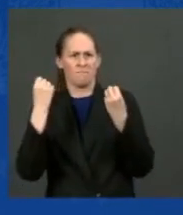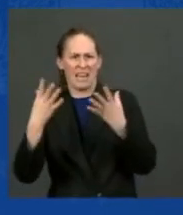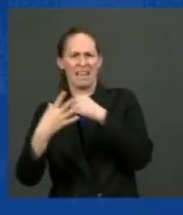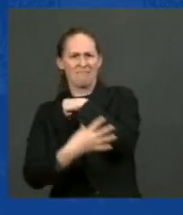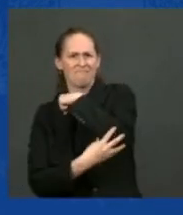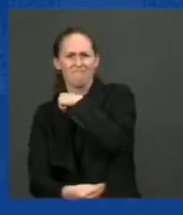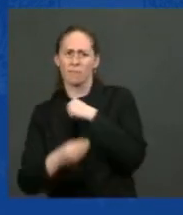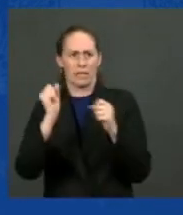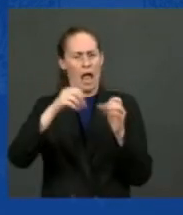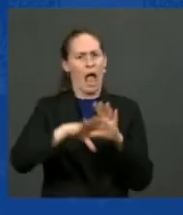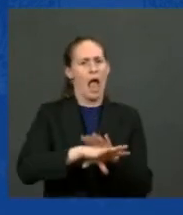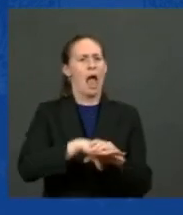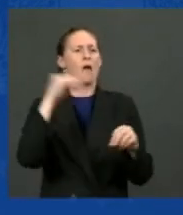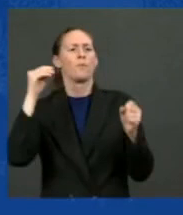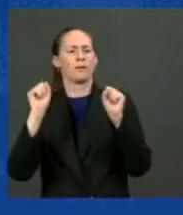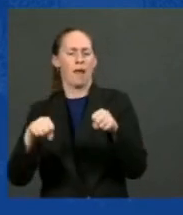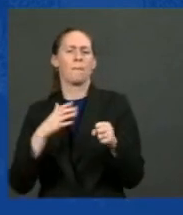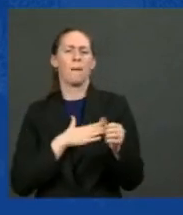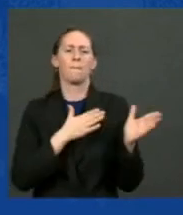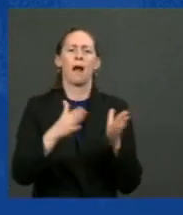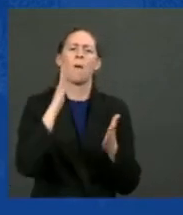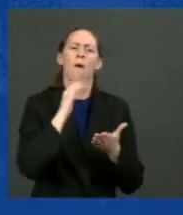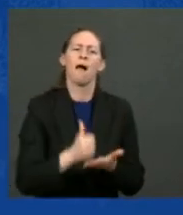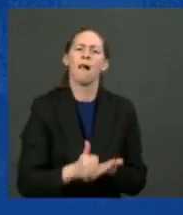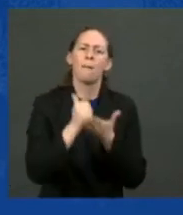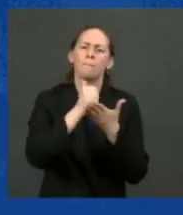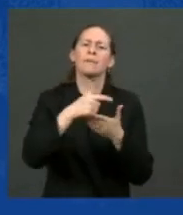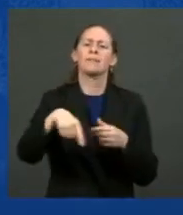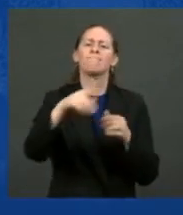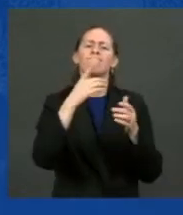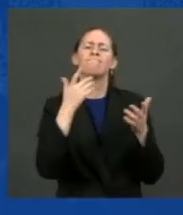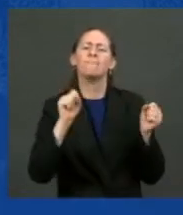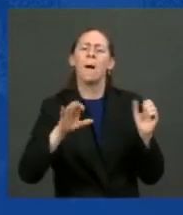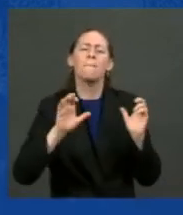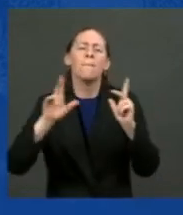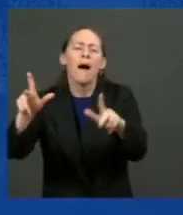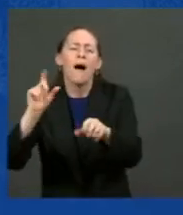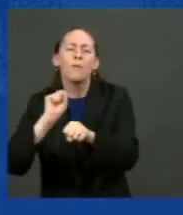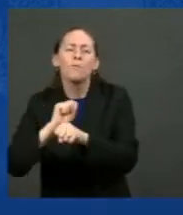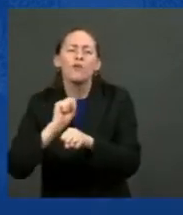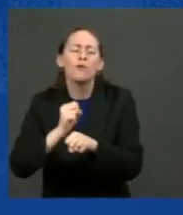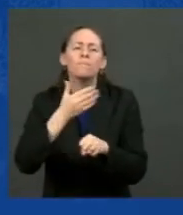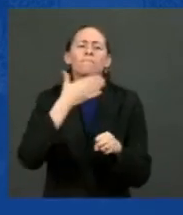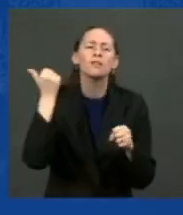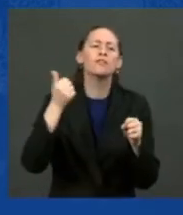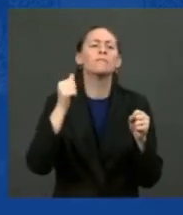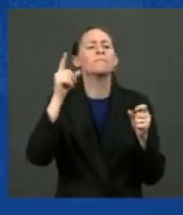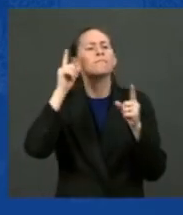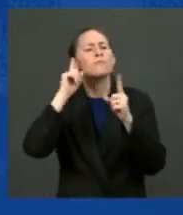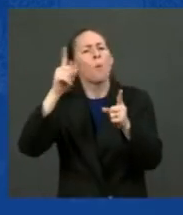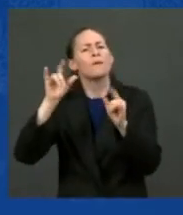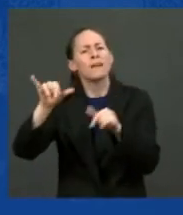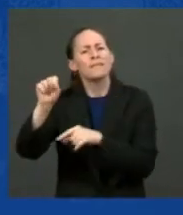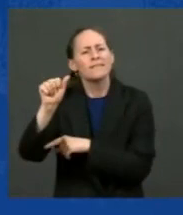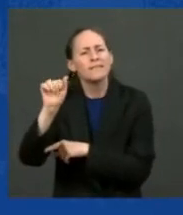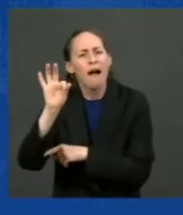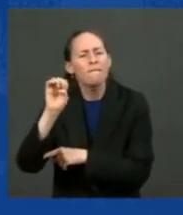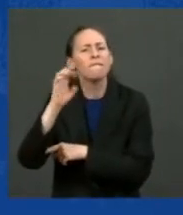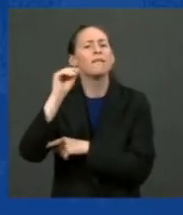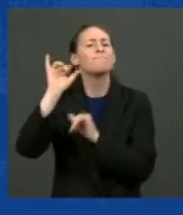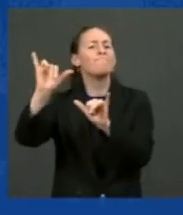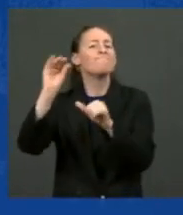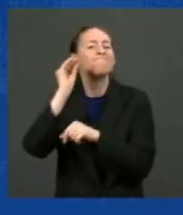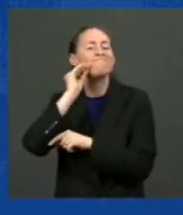My plan's going to put Americans to work constructing and rehabilitating safe and affordable housing to help ease the cost of housing while generating even more